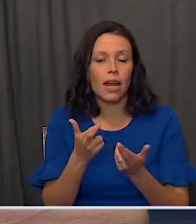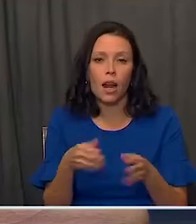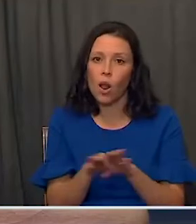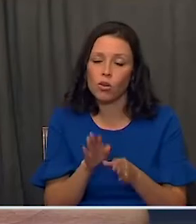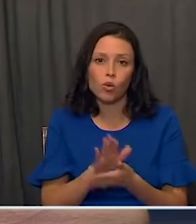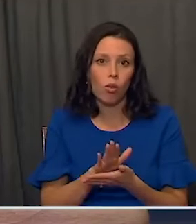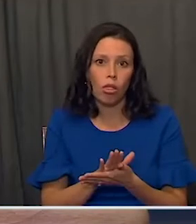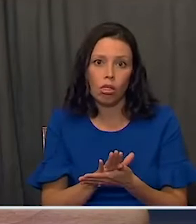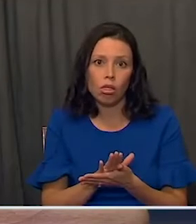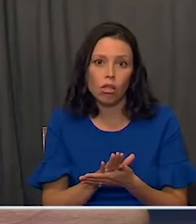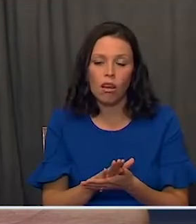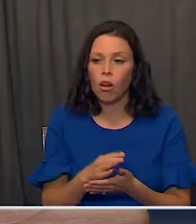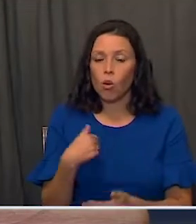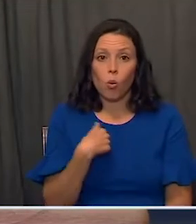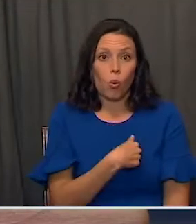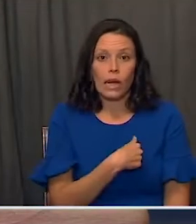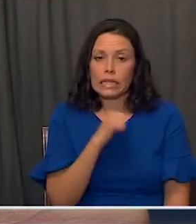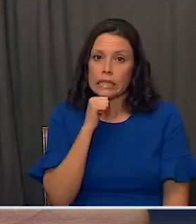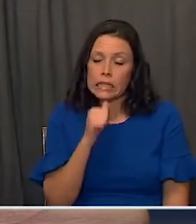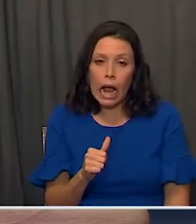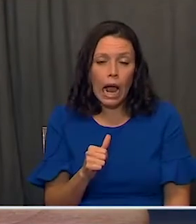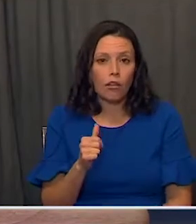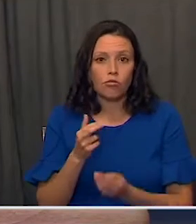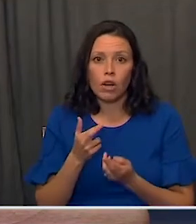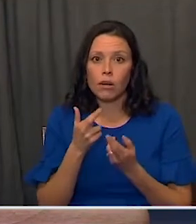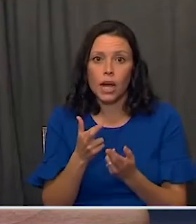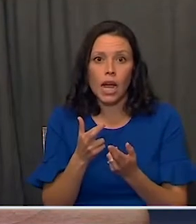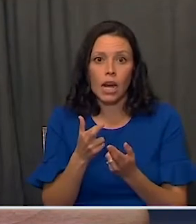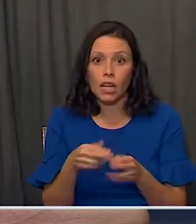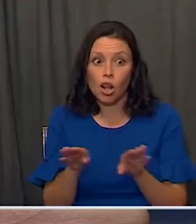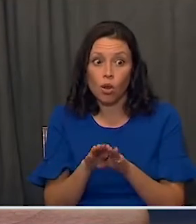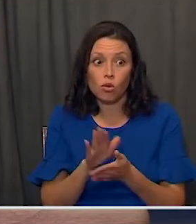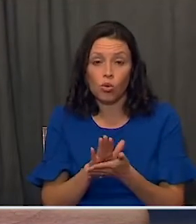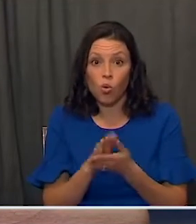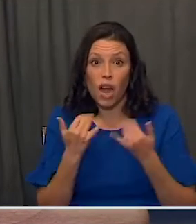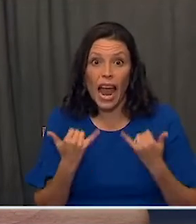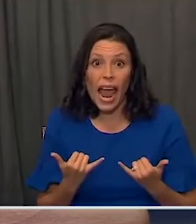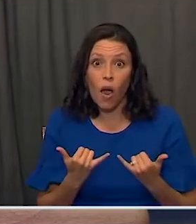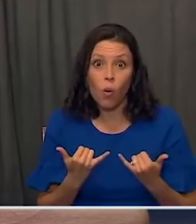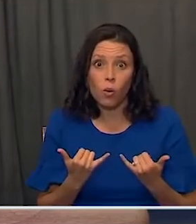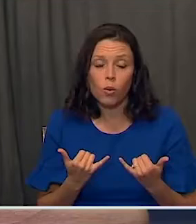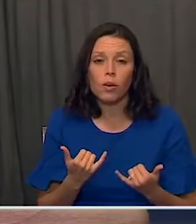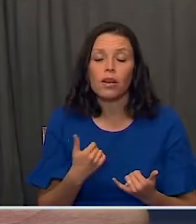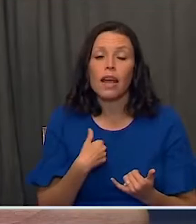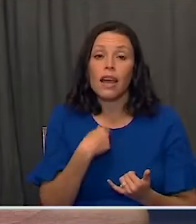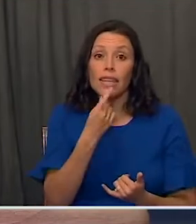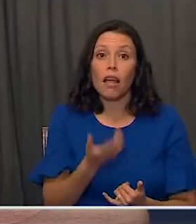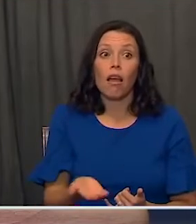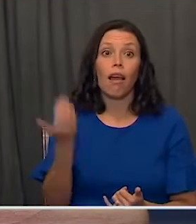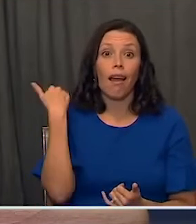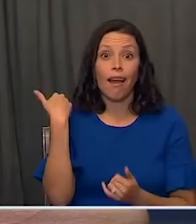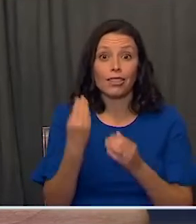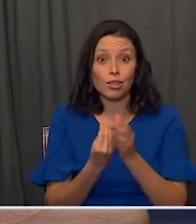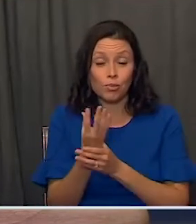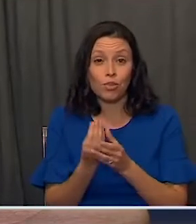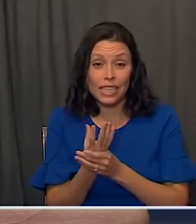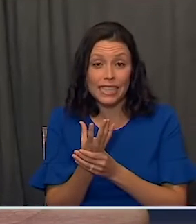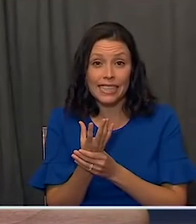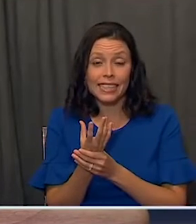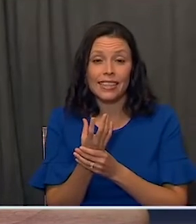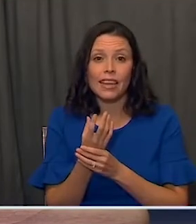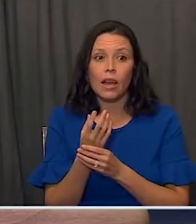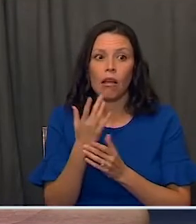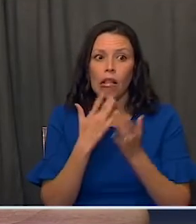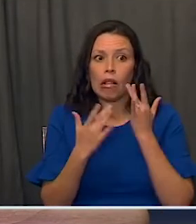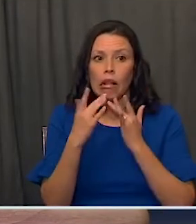nor did we recommend their closures today. I will say back in the spring, there was